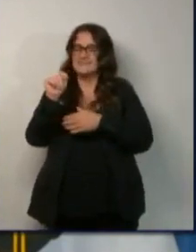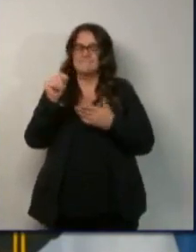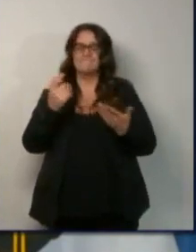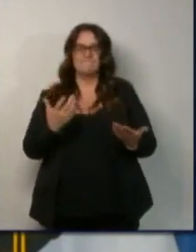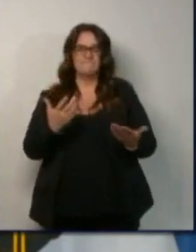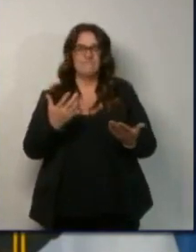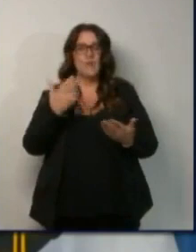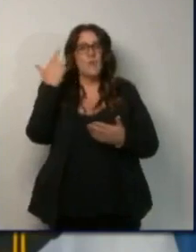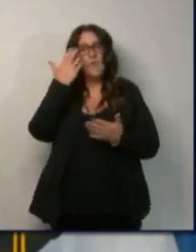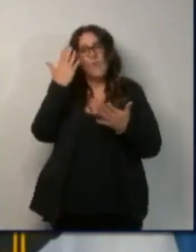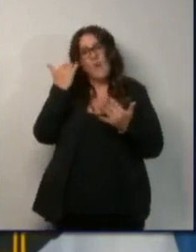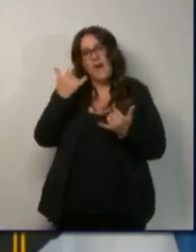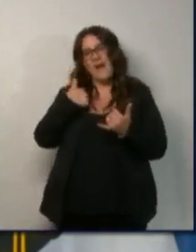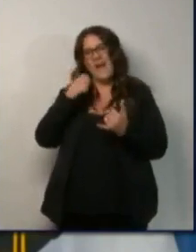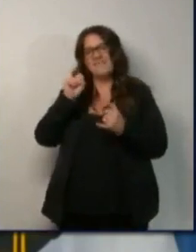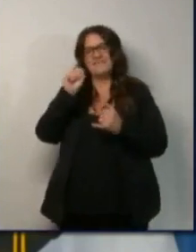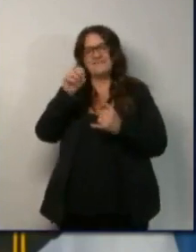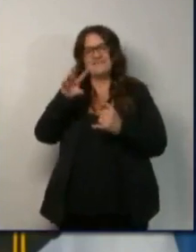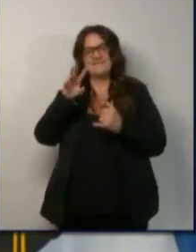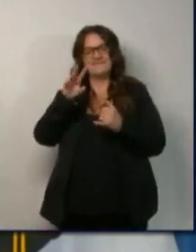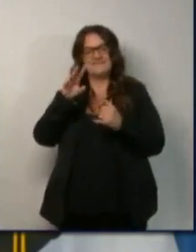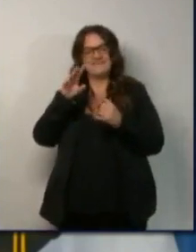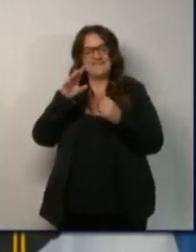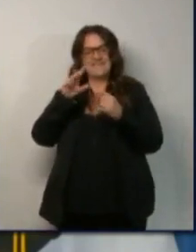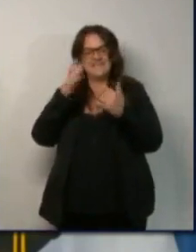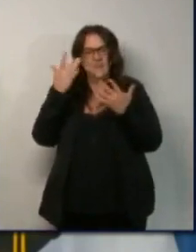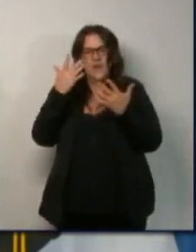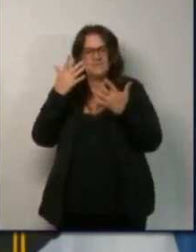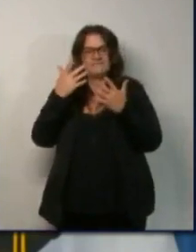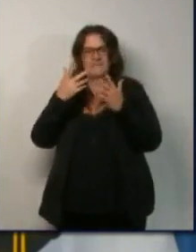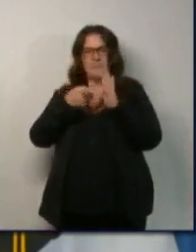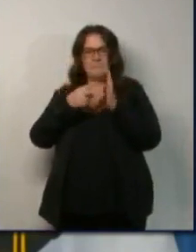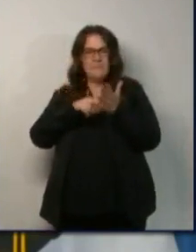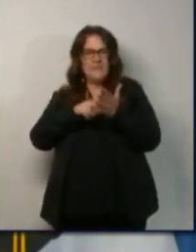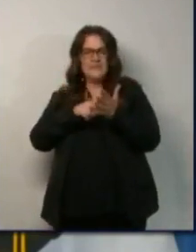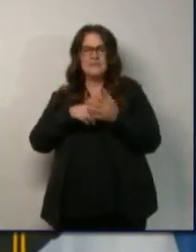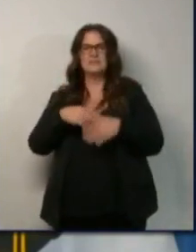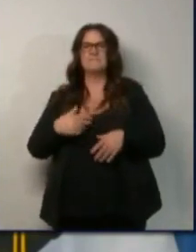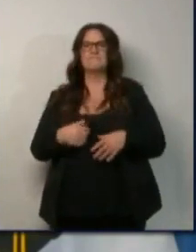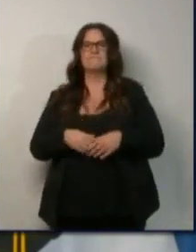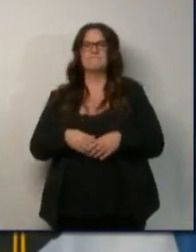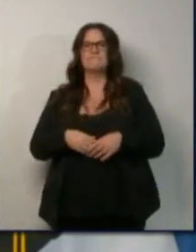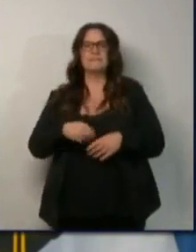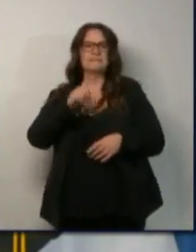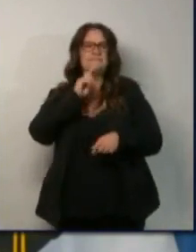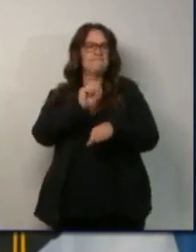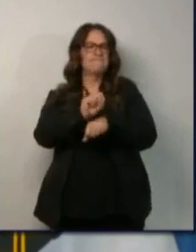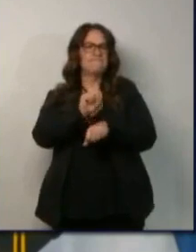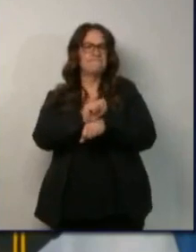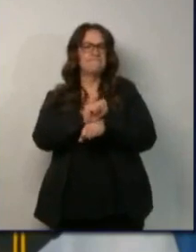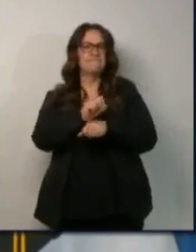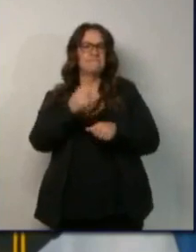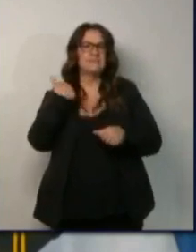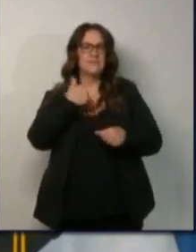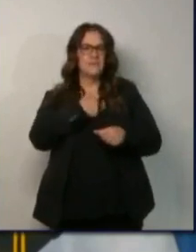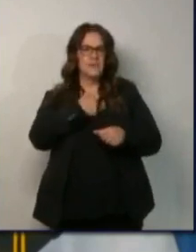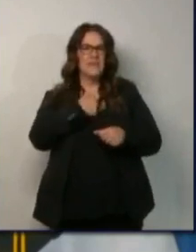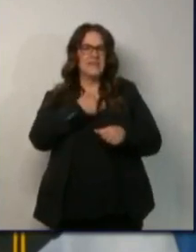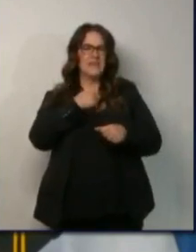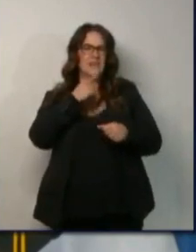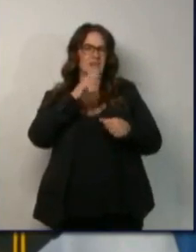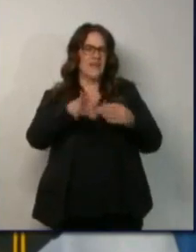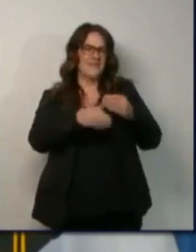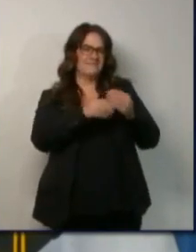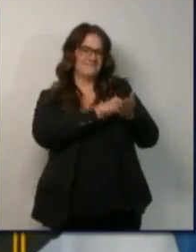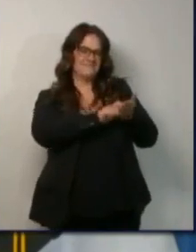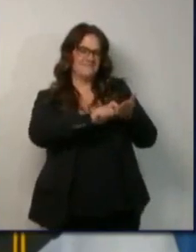in technical terms is I want you to know that's not rhetorical. We are quite literally writing it in to the budget act in the